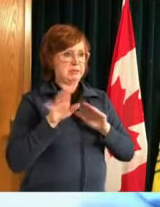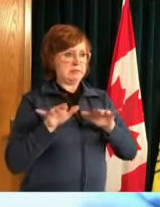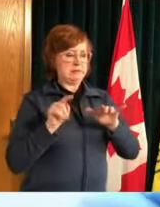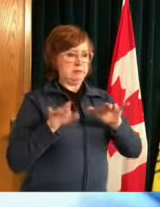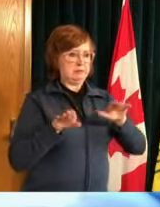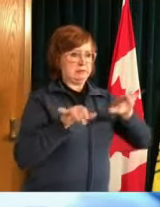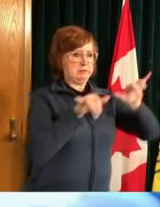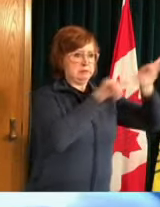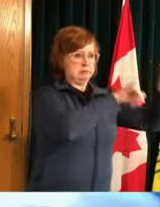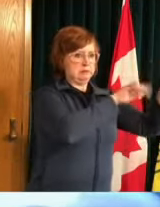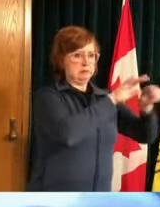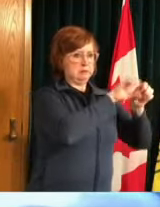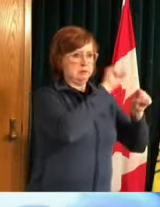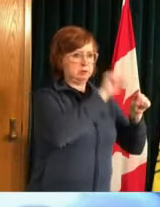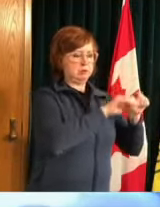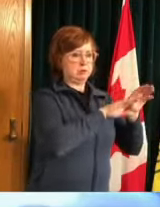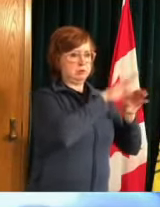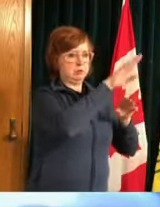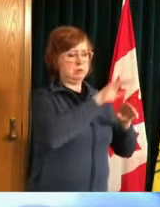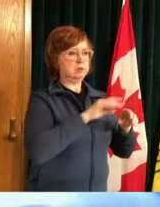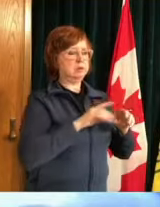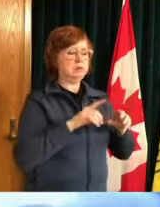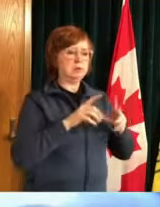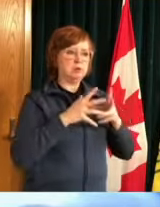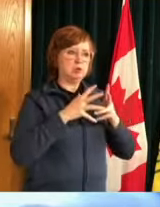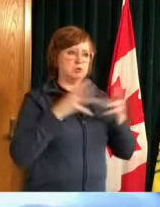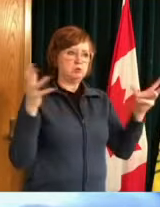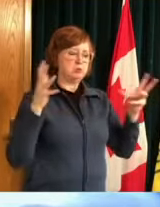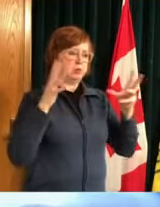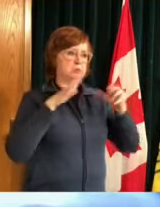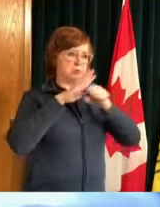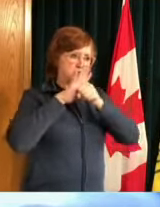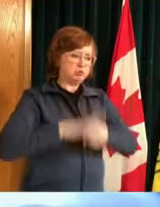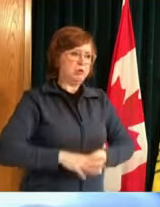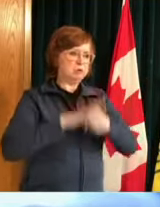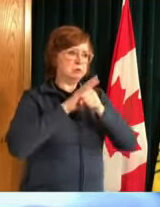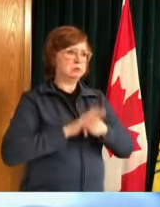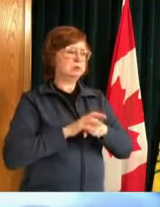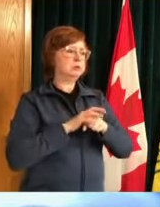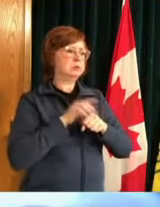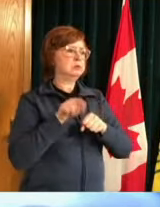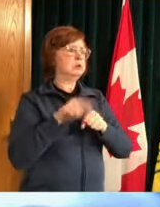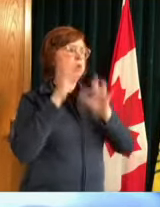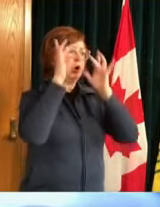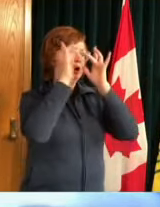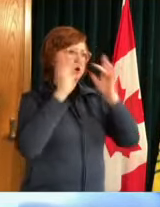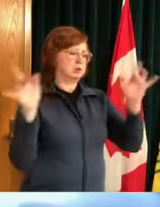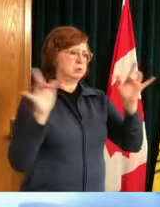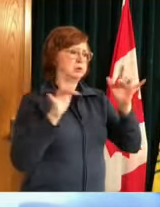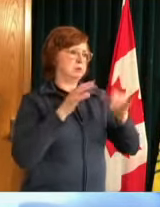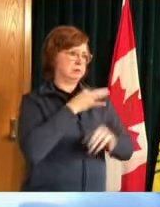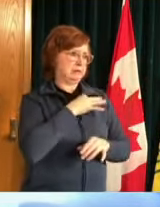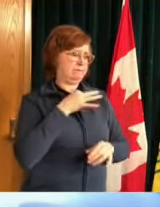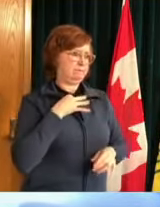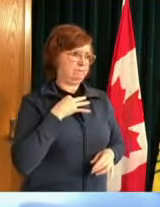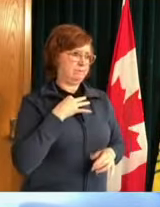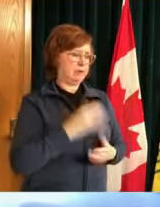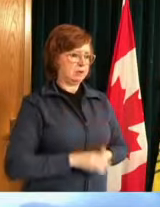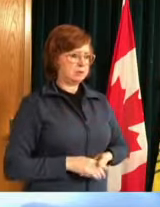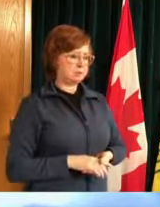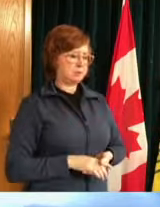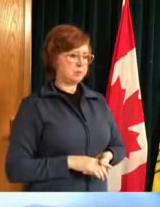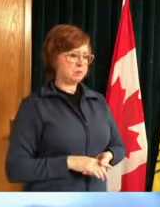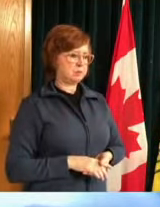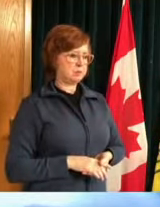resources um um so right now uh the specific measures in regina are having some